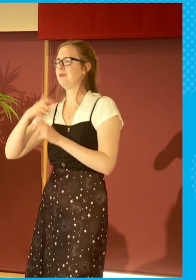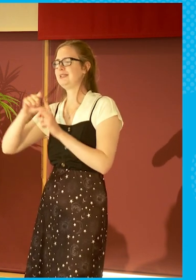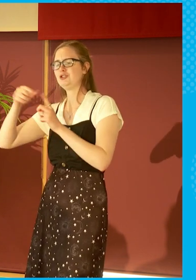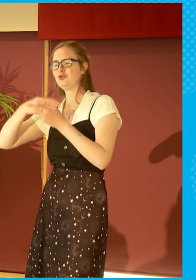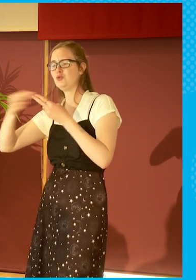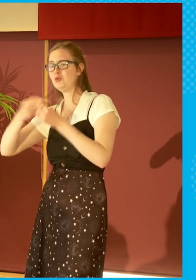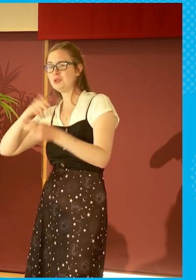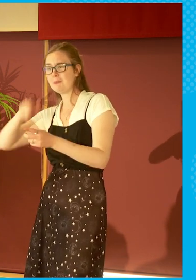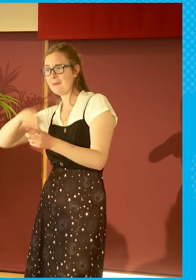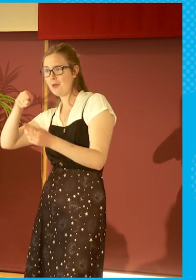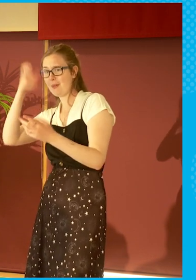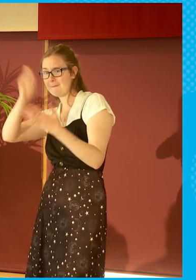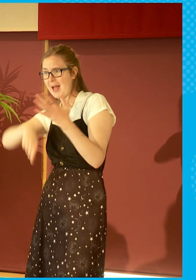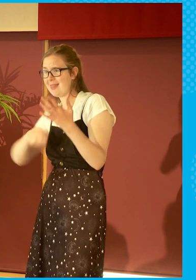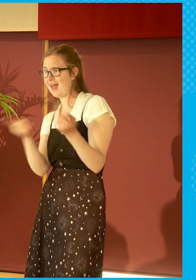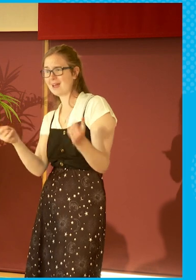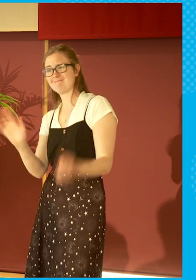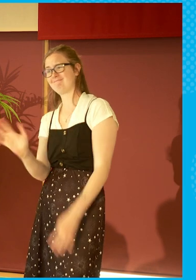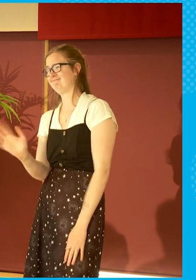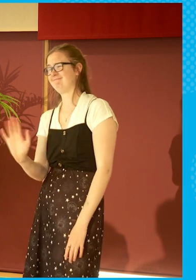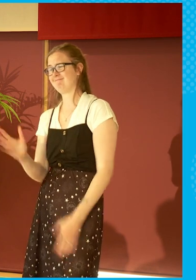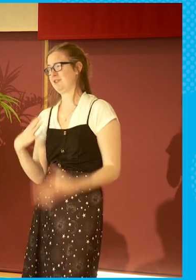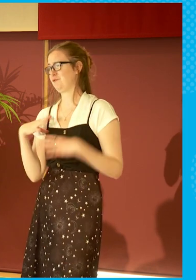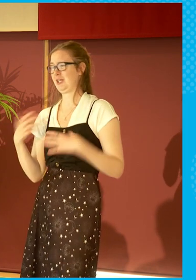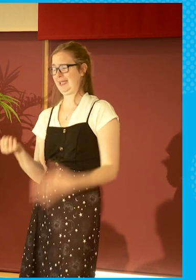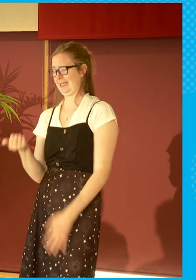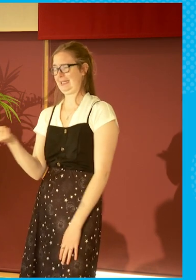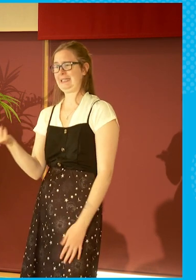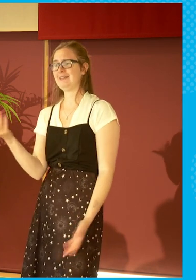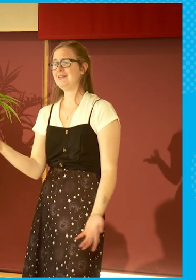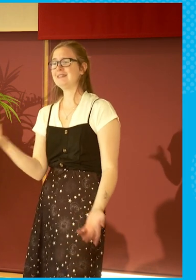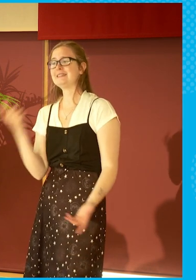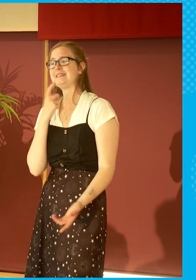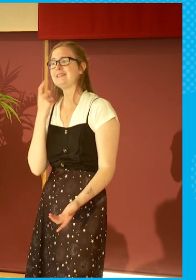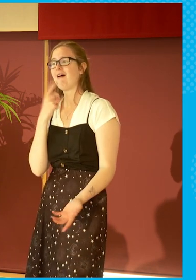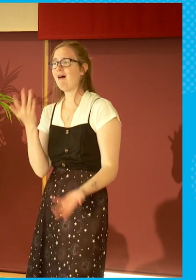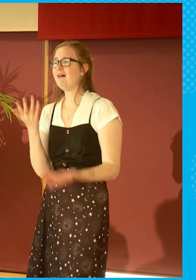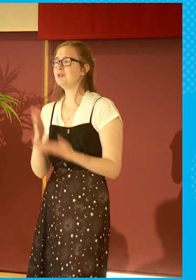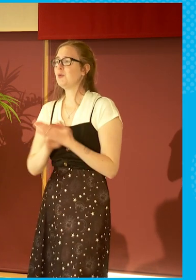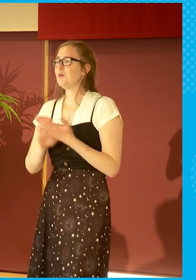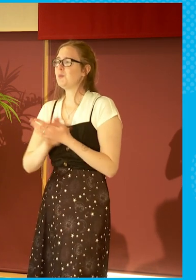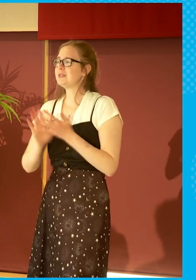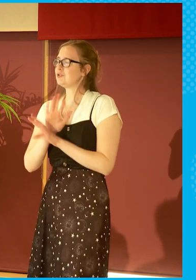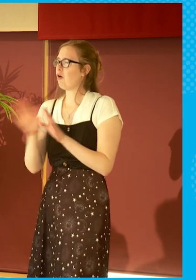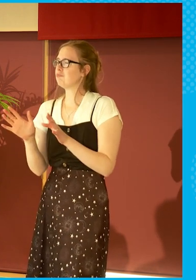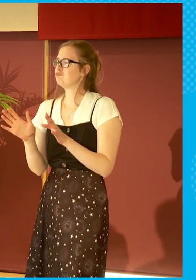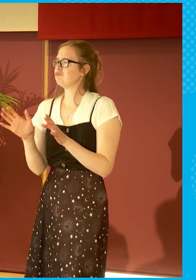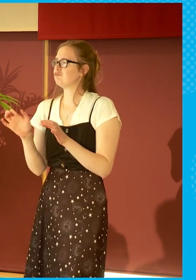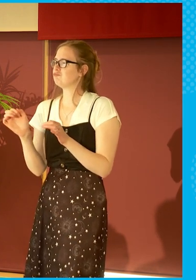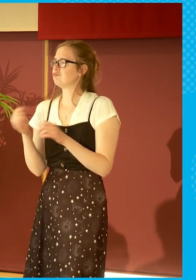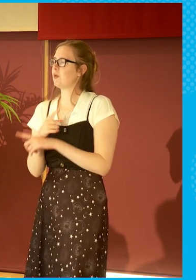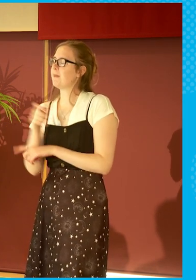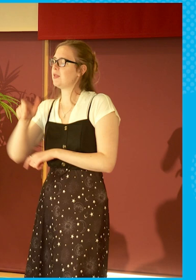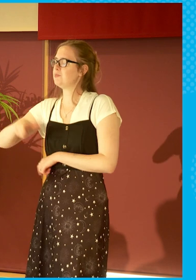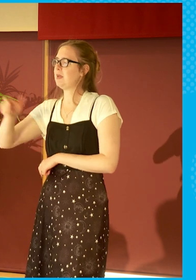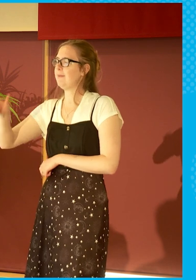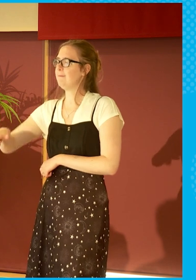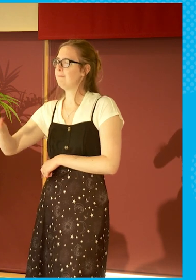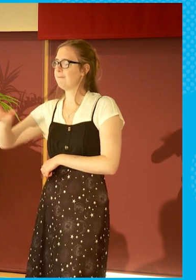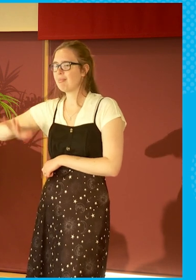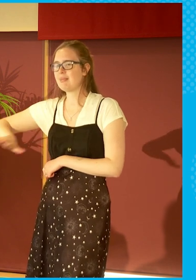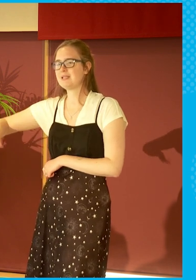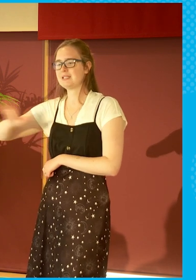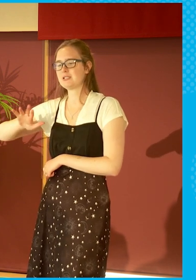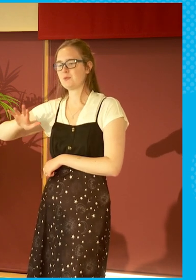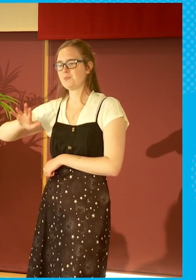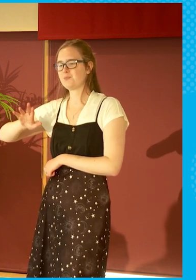They just won't. And it's not that unusual, but there are places where the record